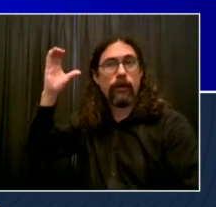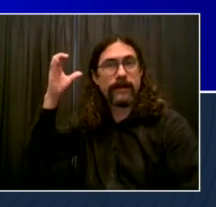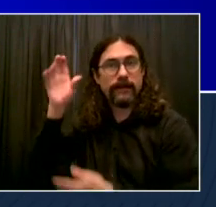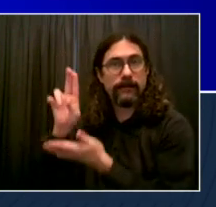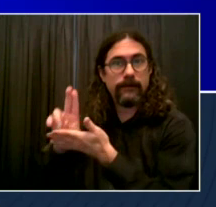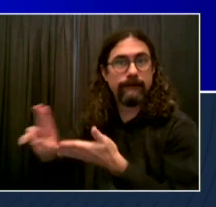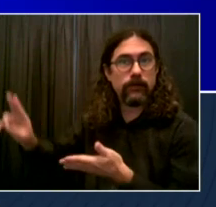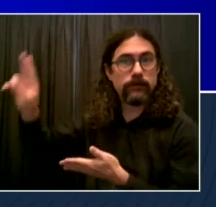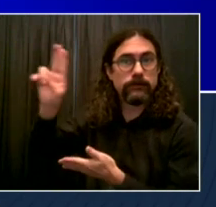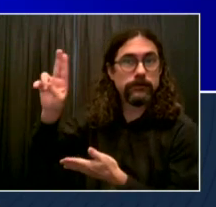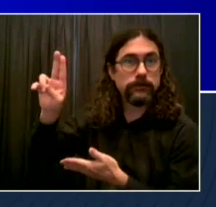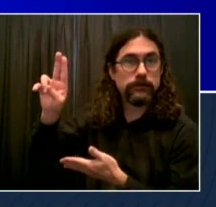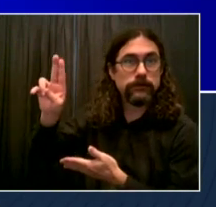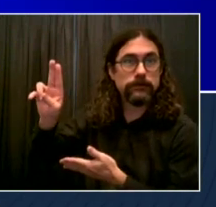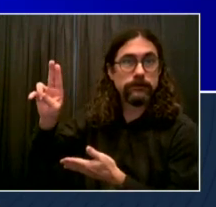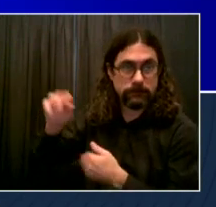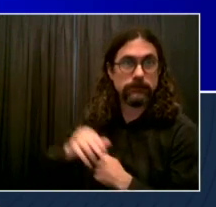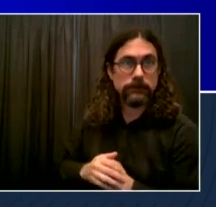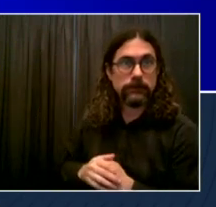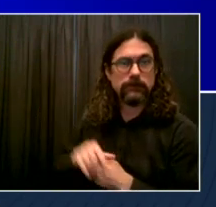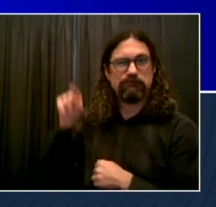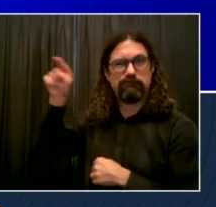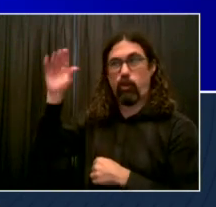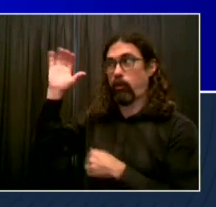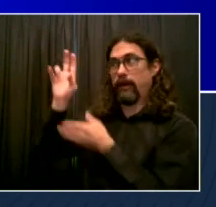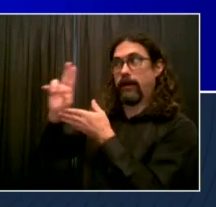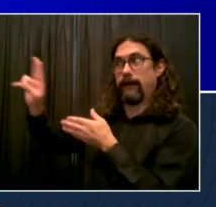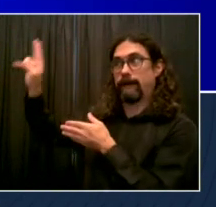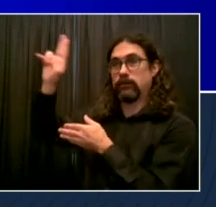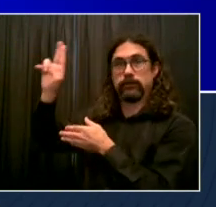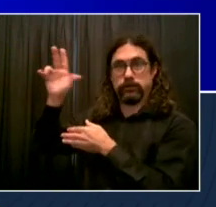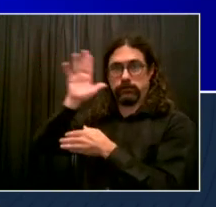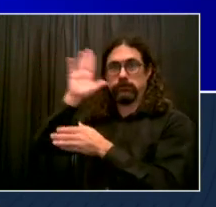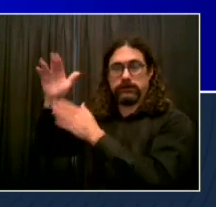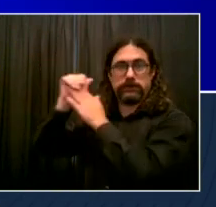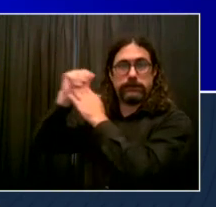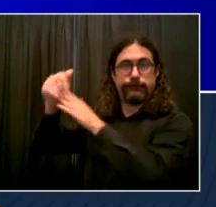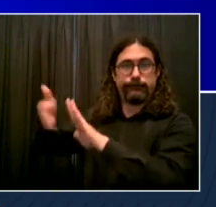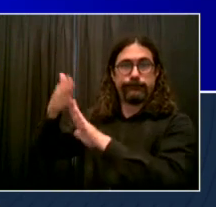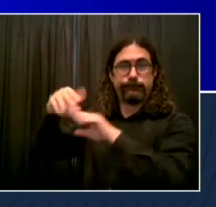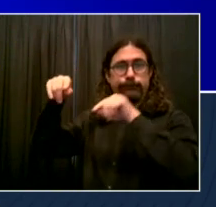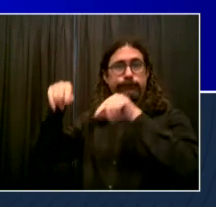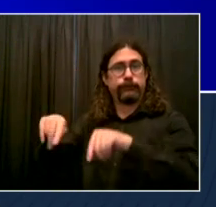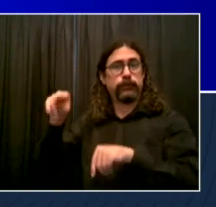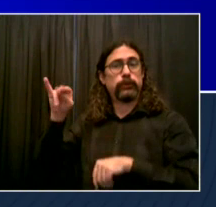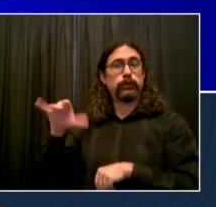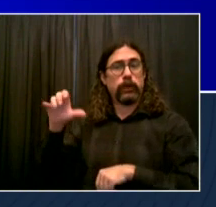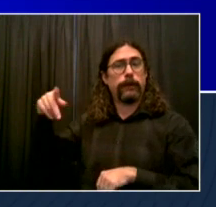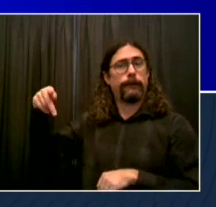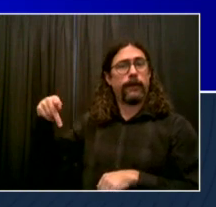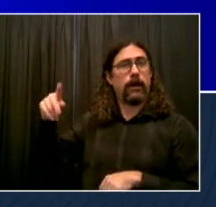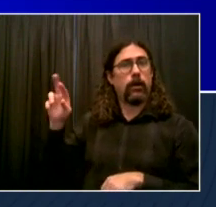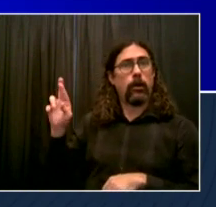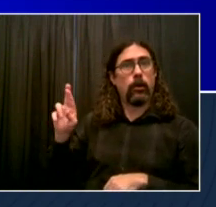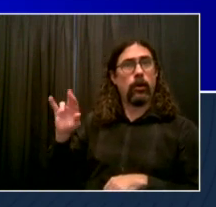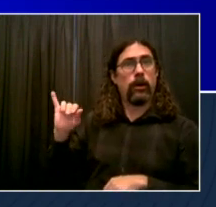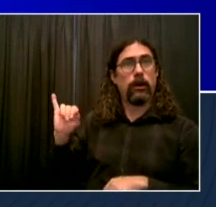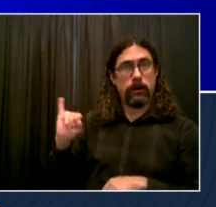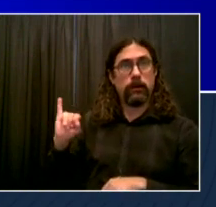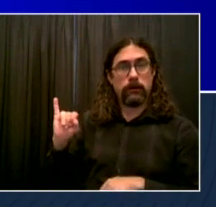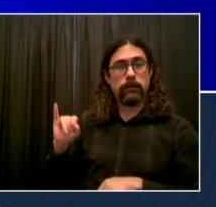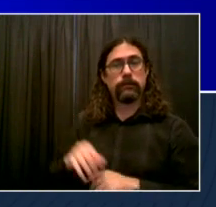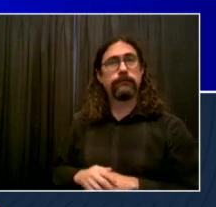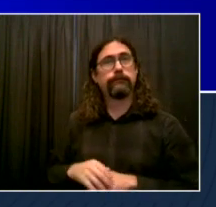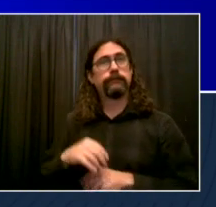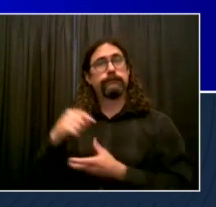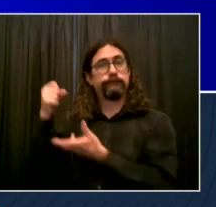right people for this big responsibility. The city is going to invest initially $20 million in the pandemic response institute to supercharge